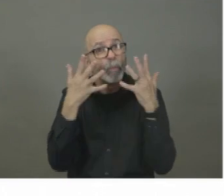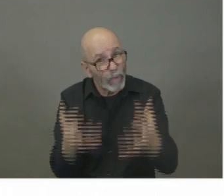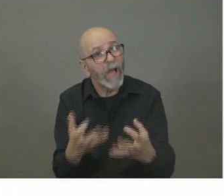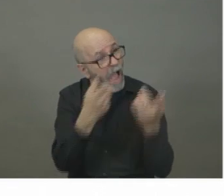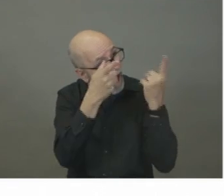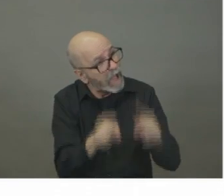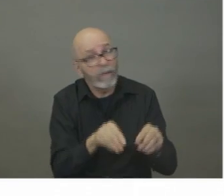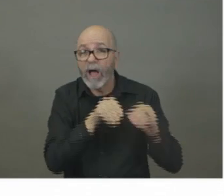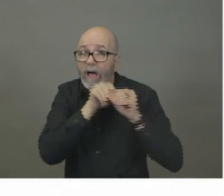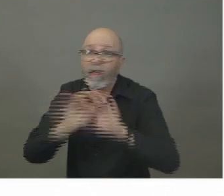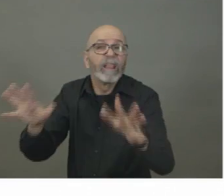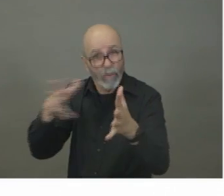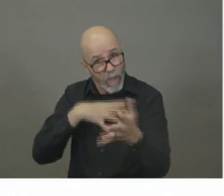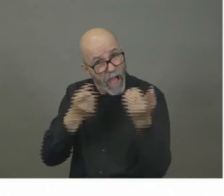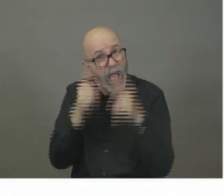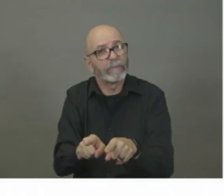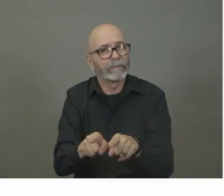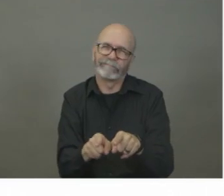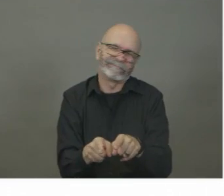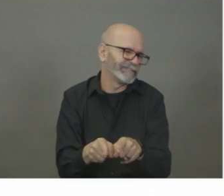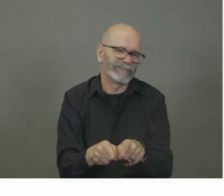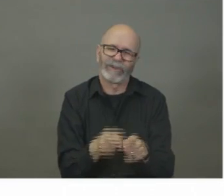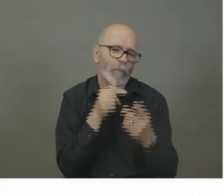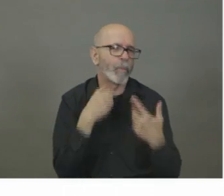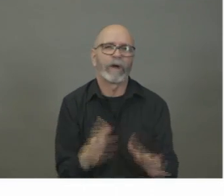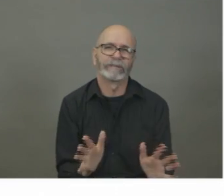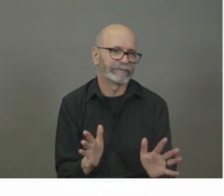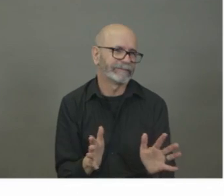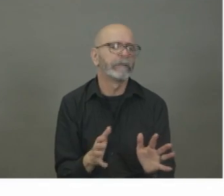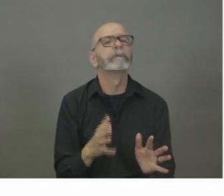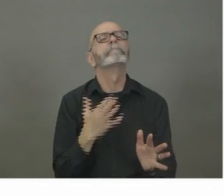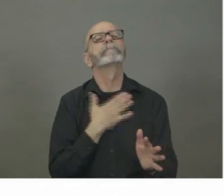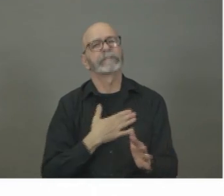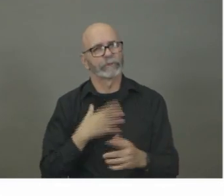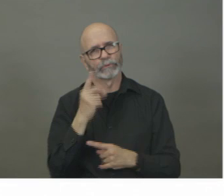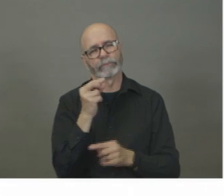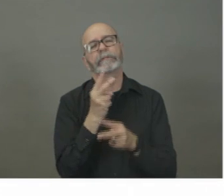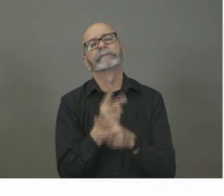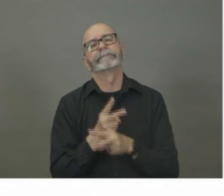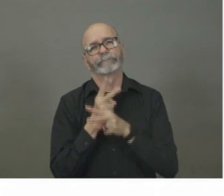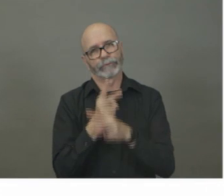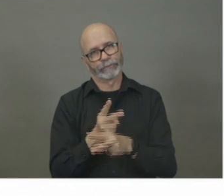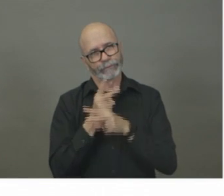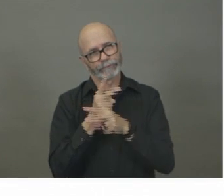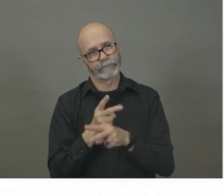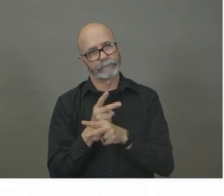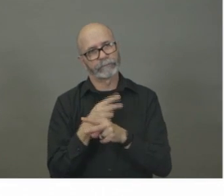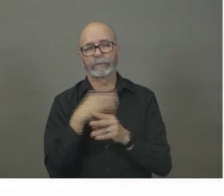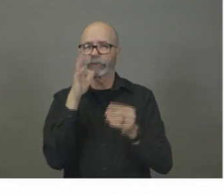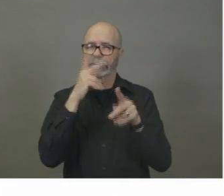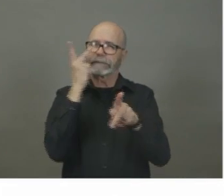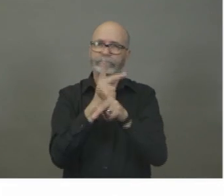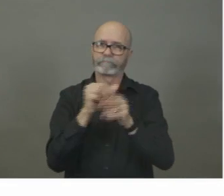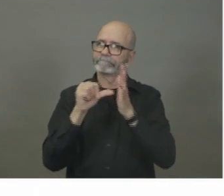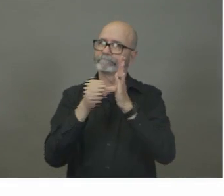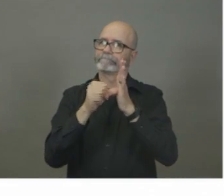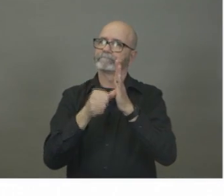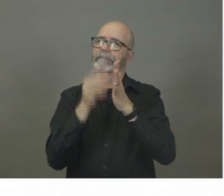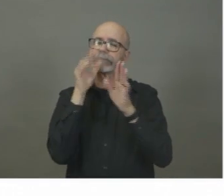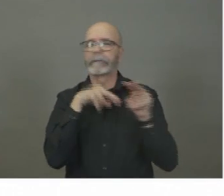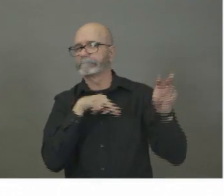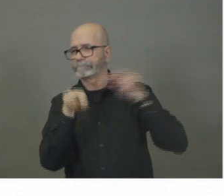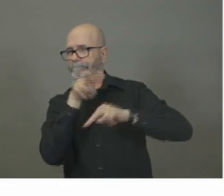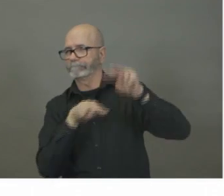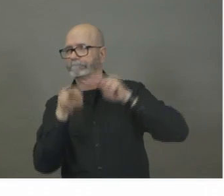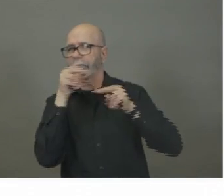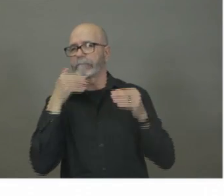responsibility to care for one another. And that's what this is about. We will reassess this in the following week as Dr. Strang and his team